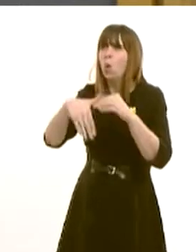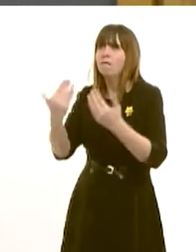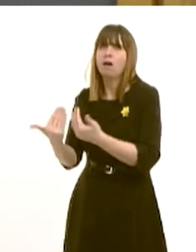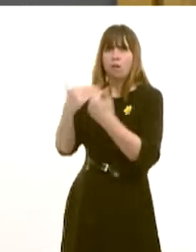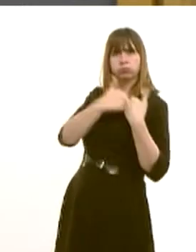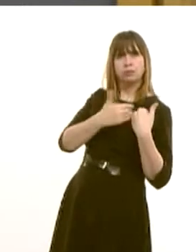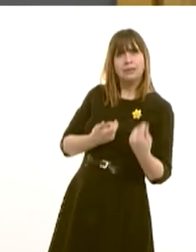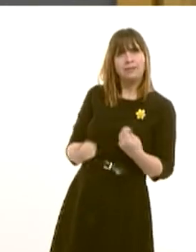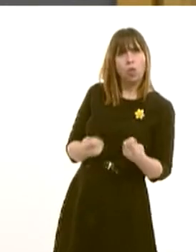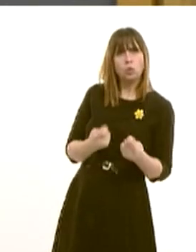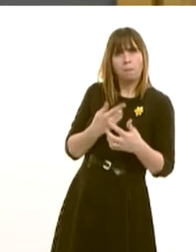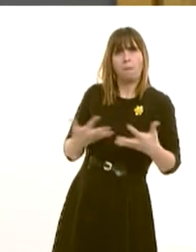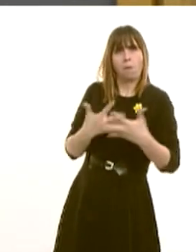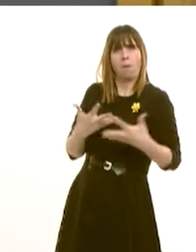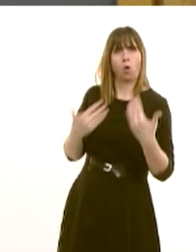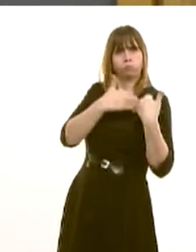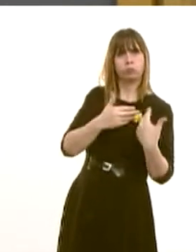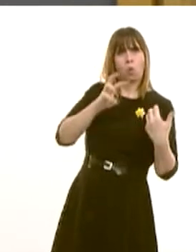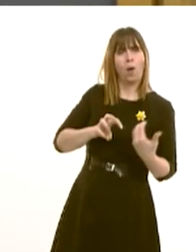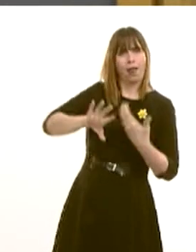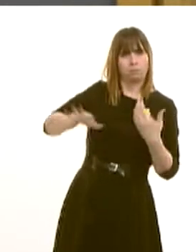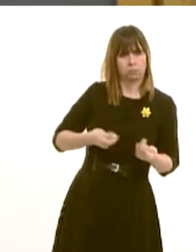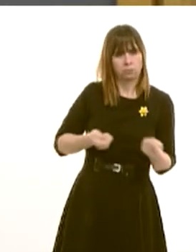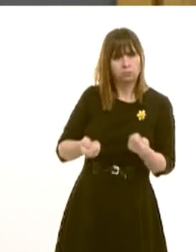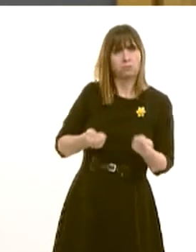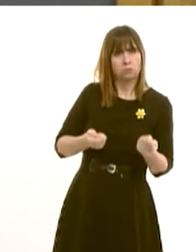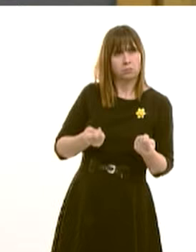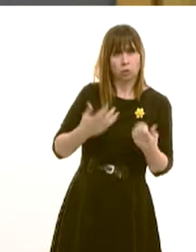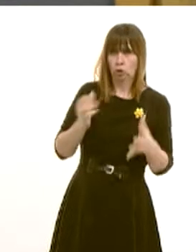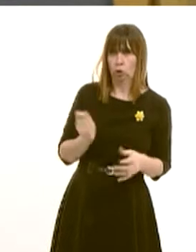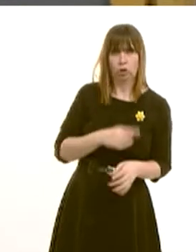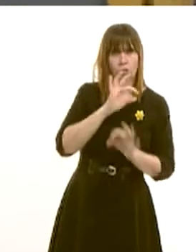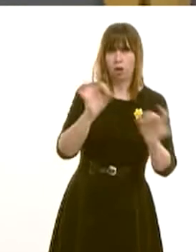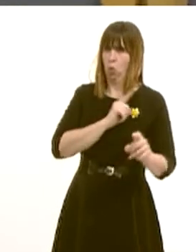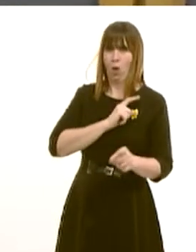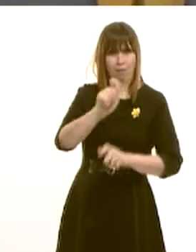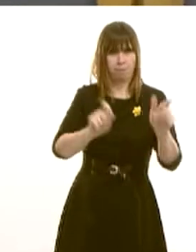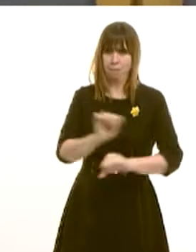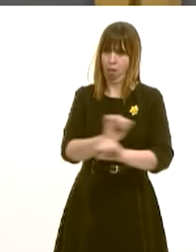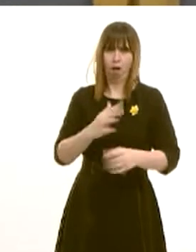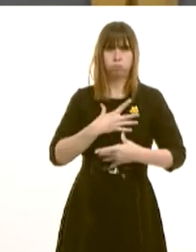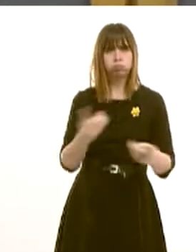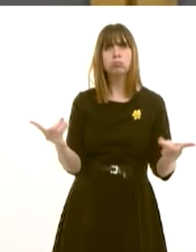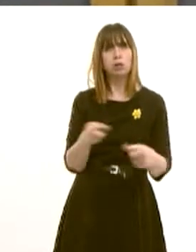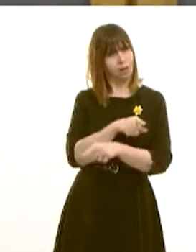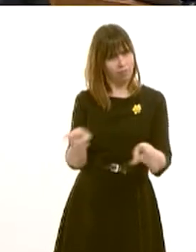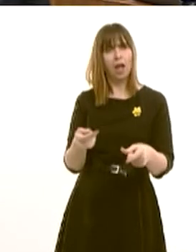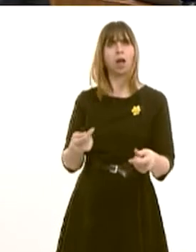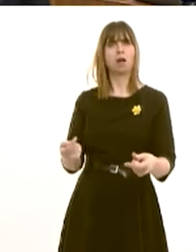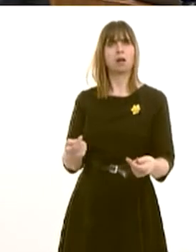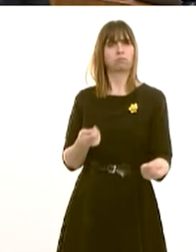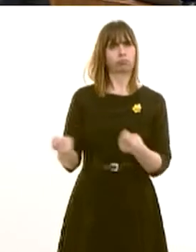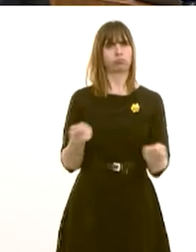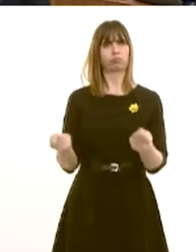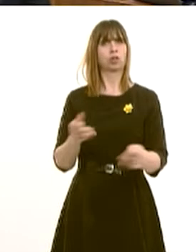agree with Plaid Cymru that it is their will that should shape the future of devolution and that act